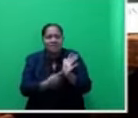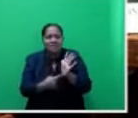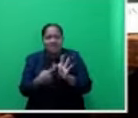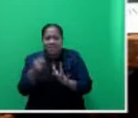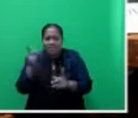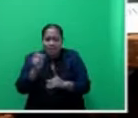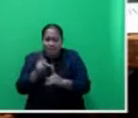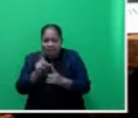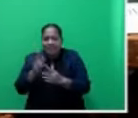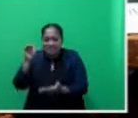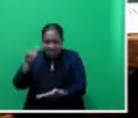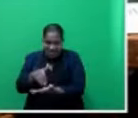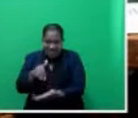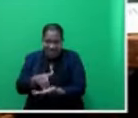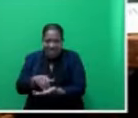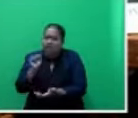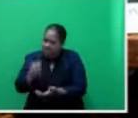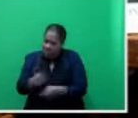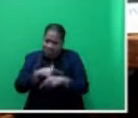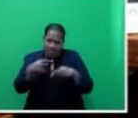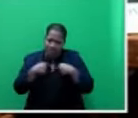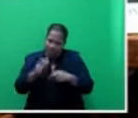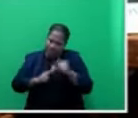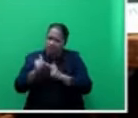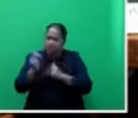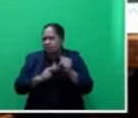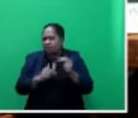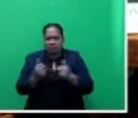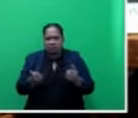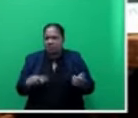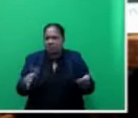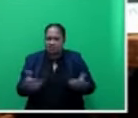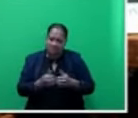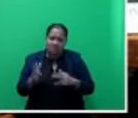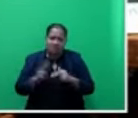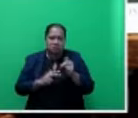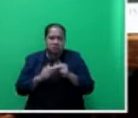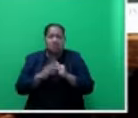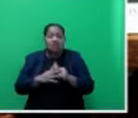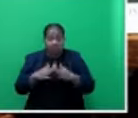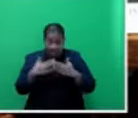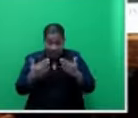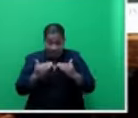have started building purpose-built evacuation centres as well, Mr. Speaker, sir. Let me go to the schools.